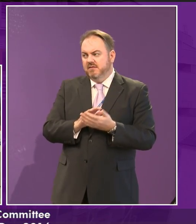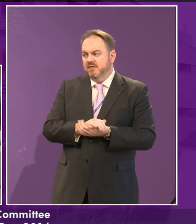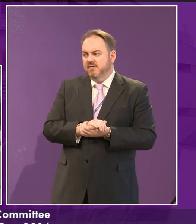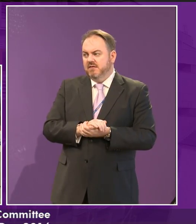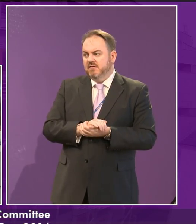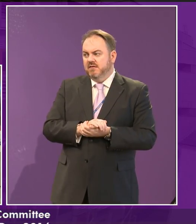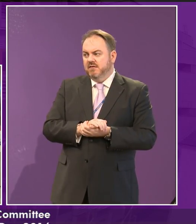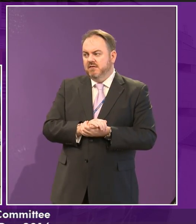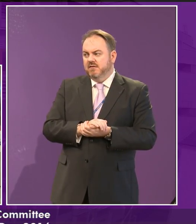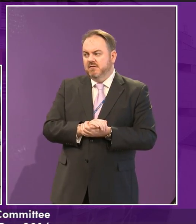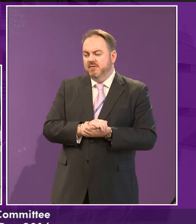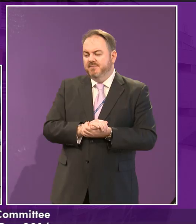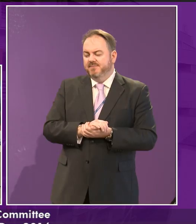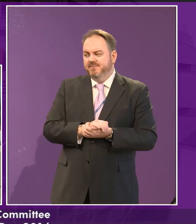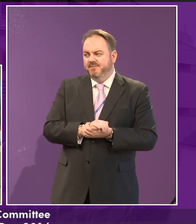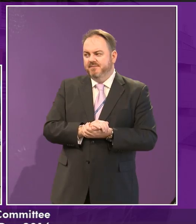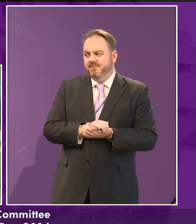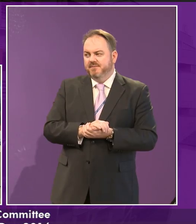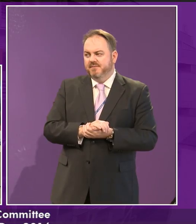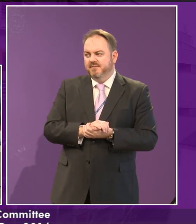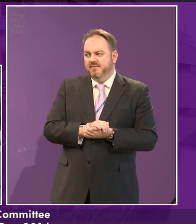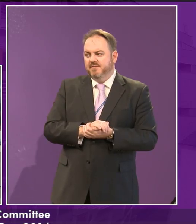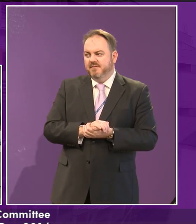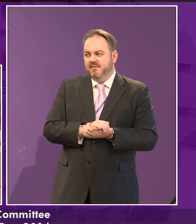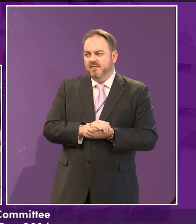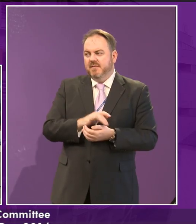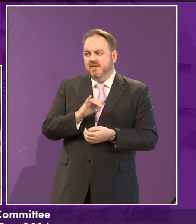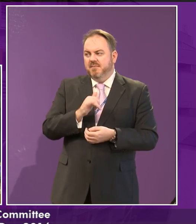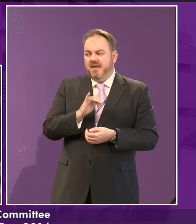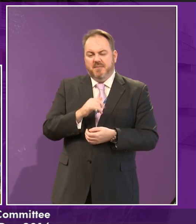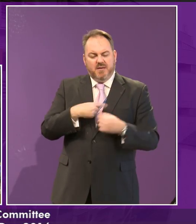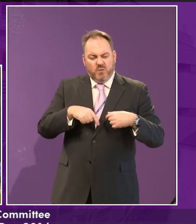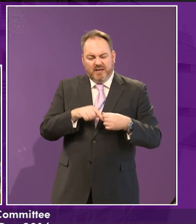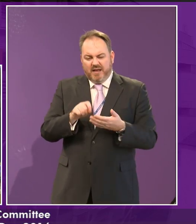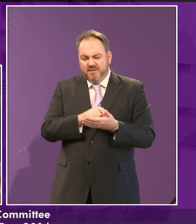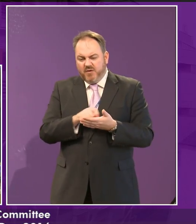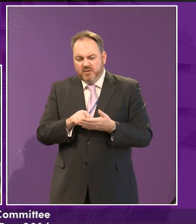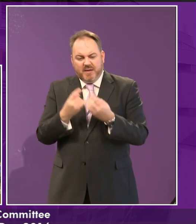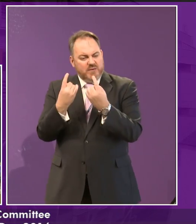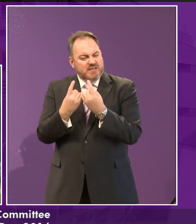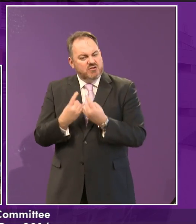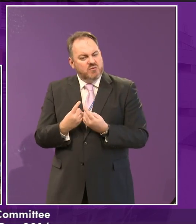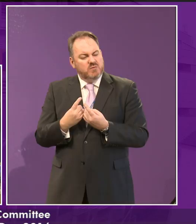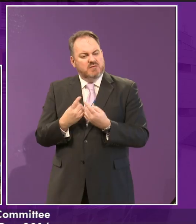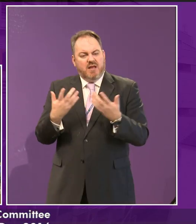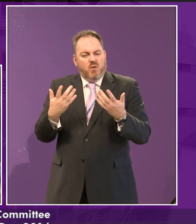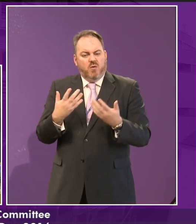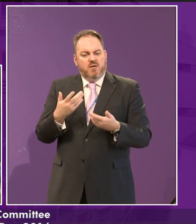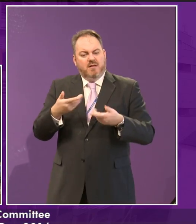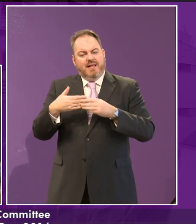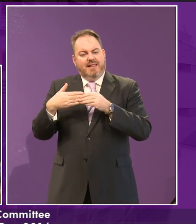something to do around in this country or other countries, because we have our own opinions, and